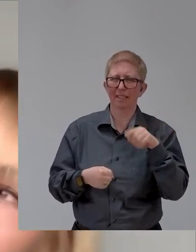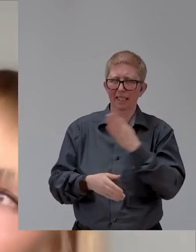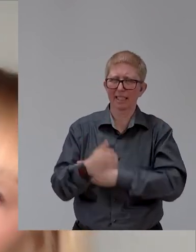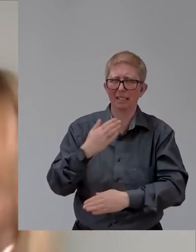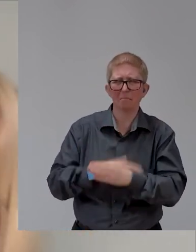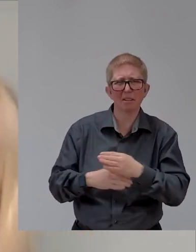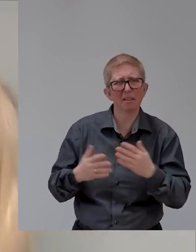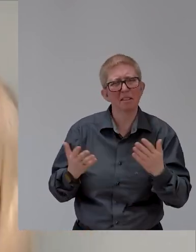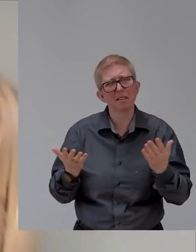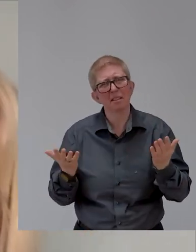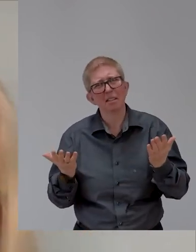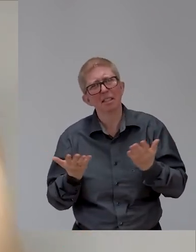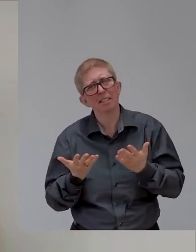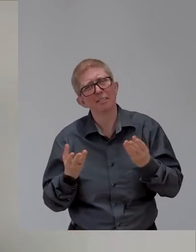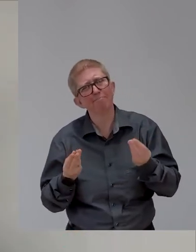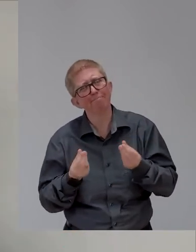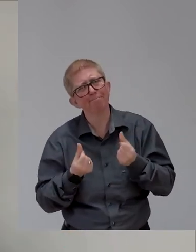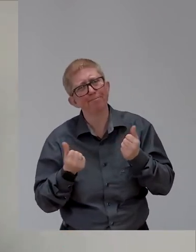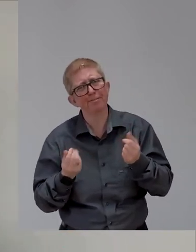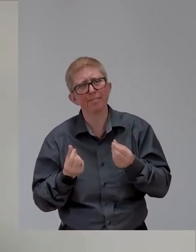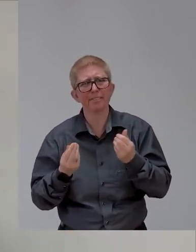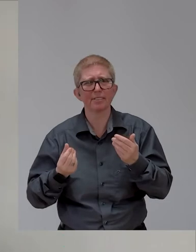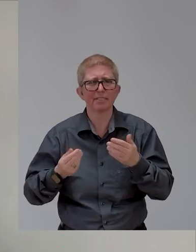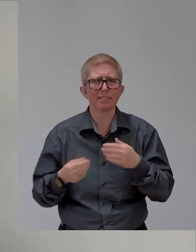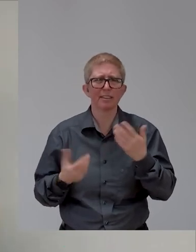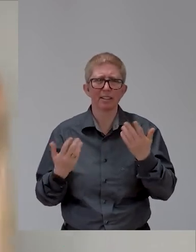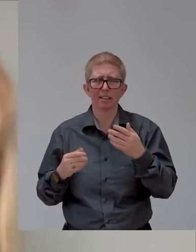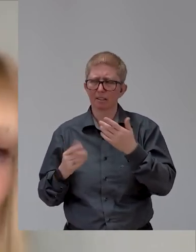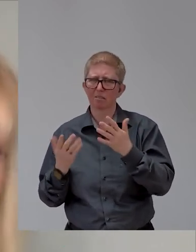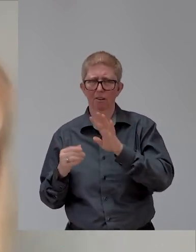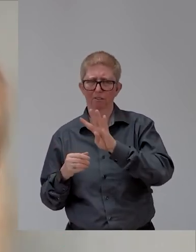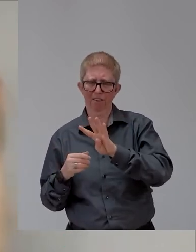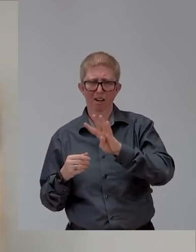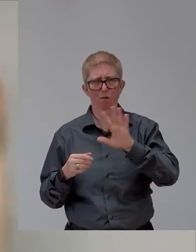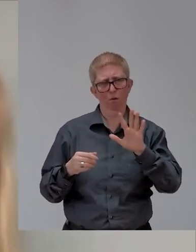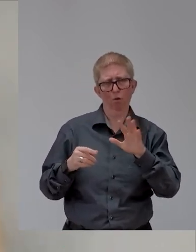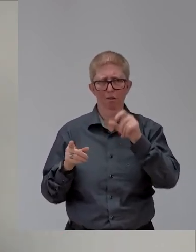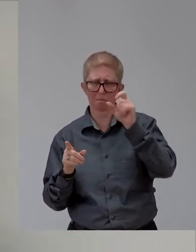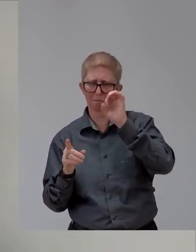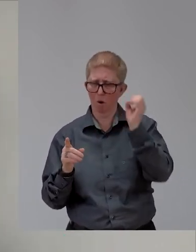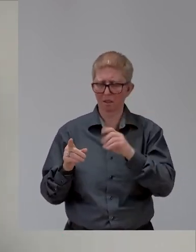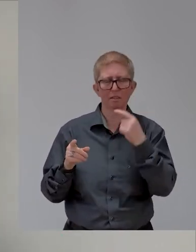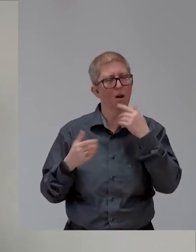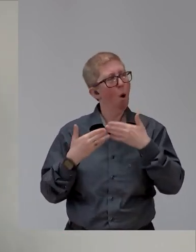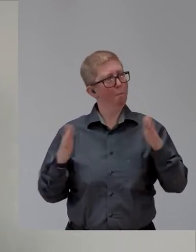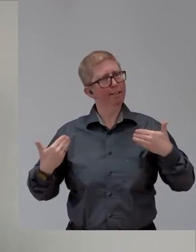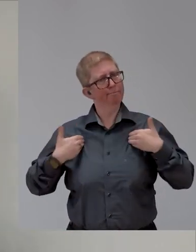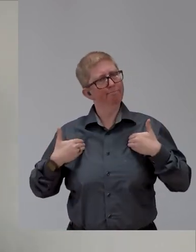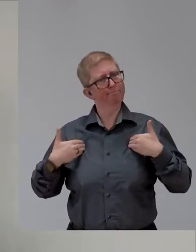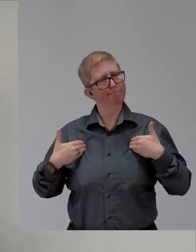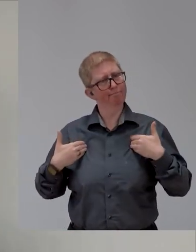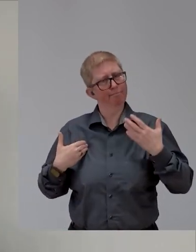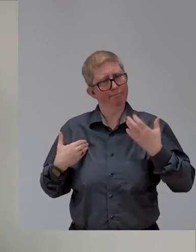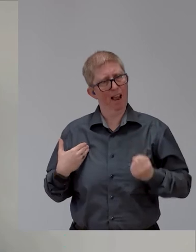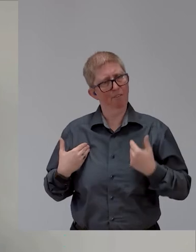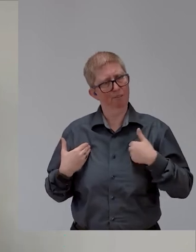And so to your point, the older generation are telling people to not declare it. We're not declaring